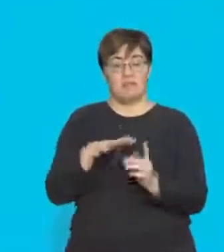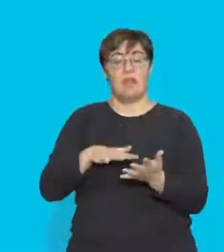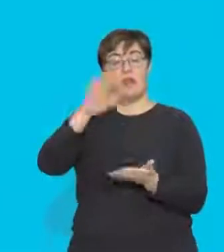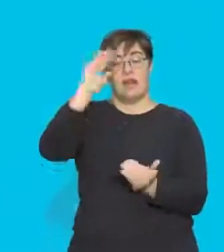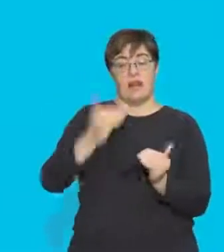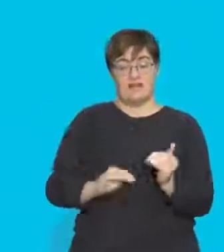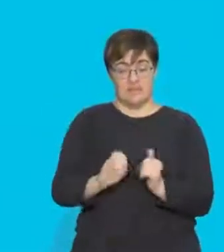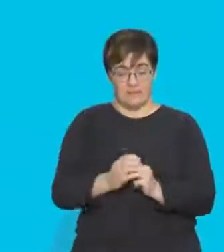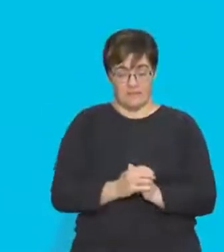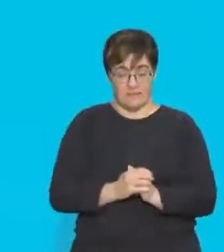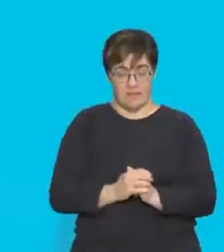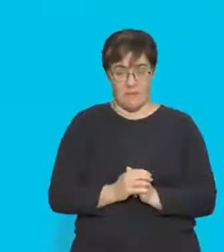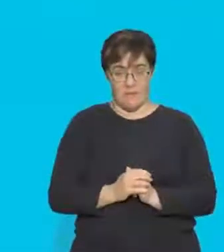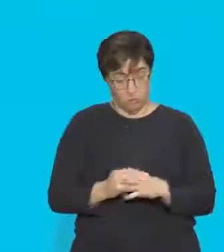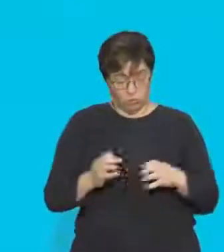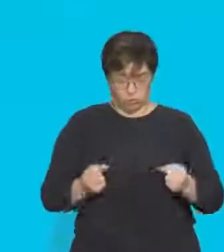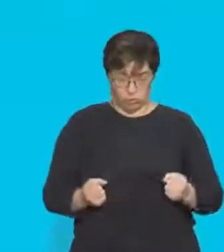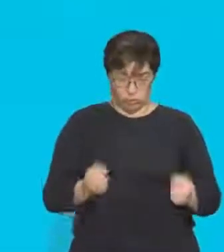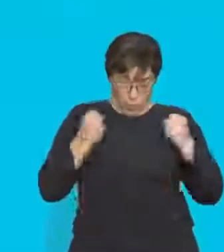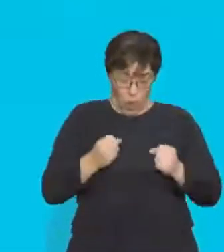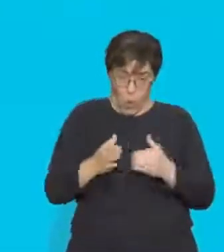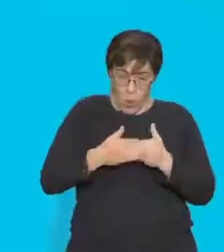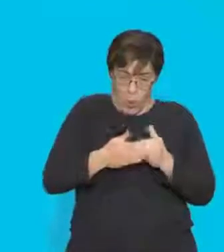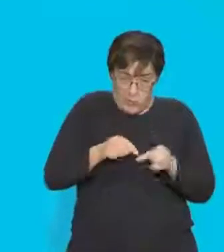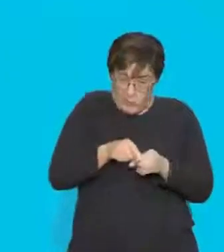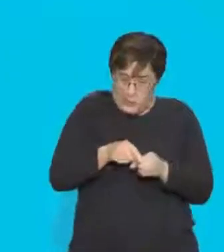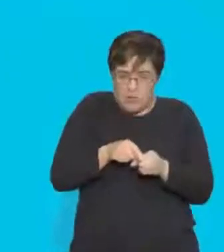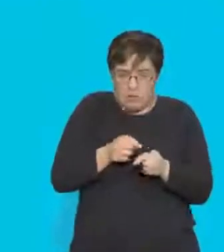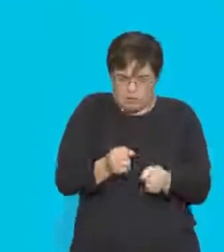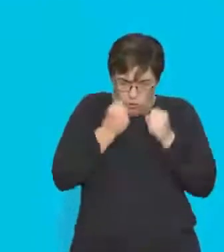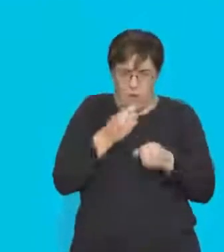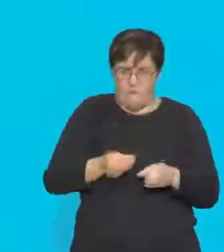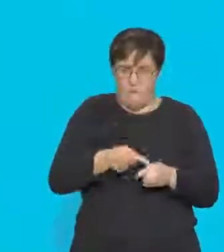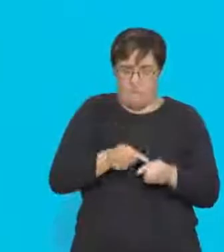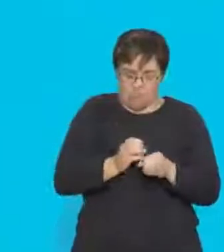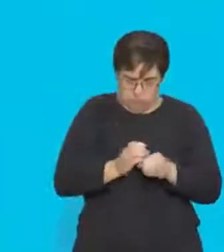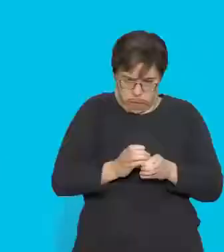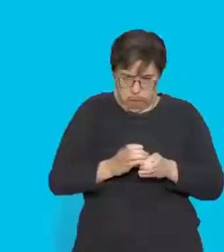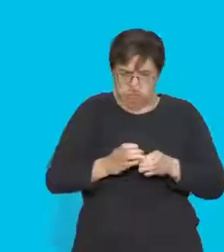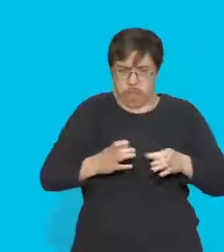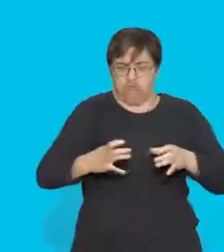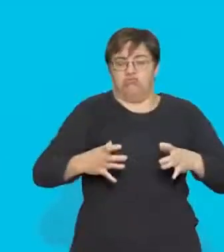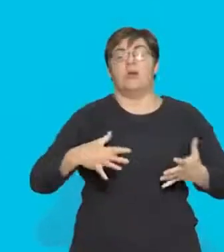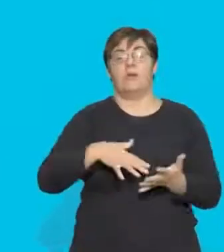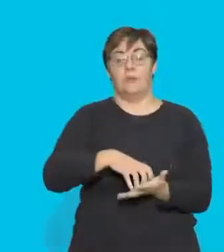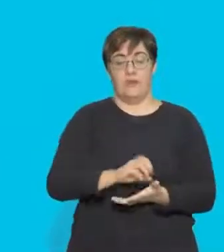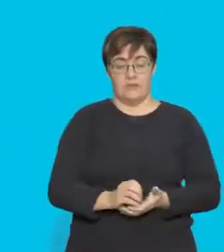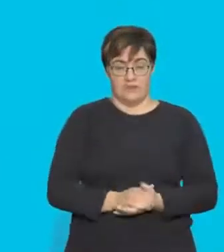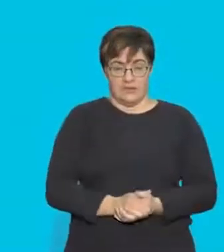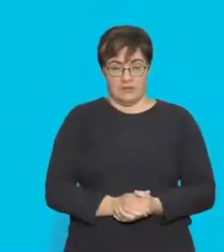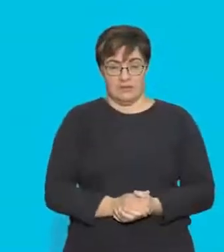decreases. It's not as strong as it is close to the conductor. Very good.